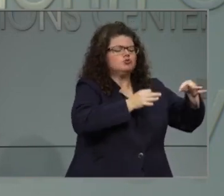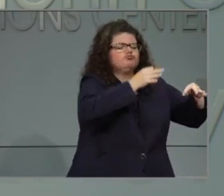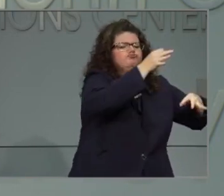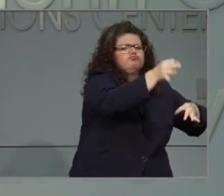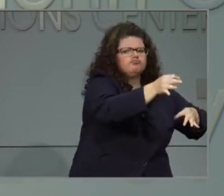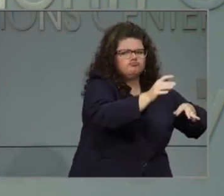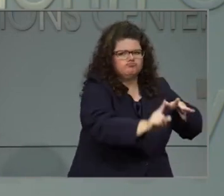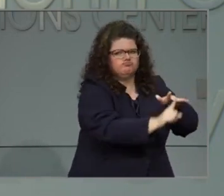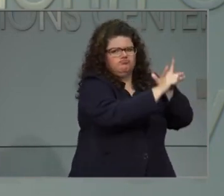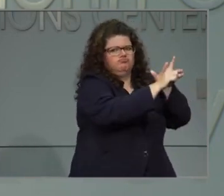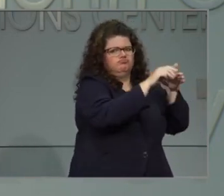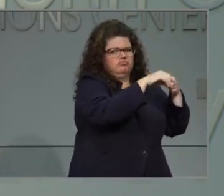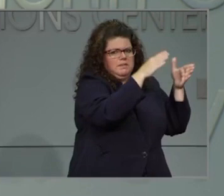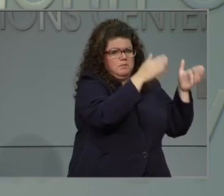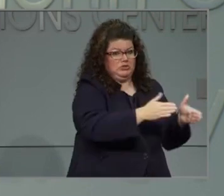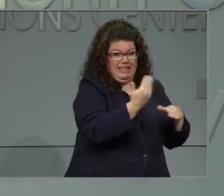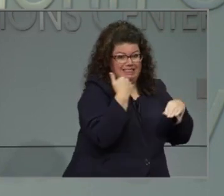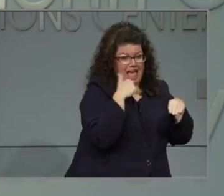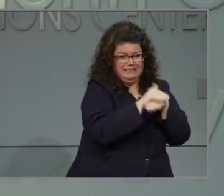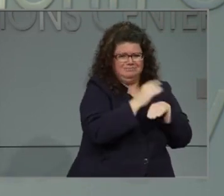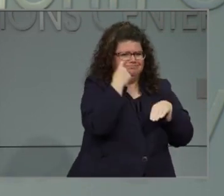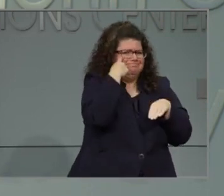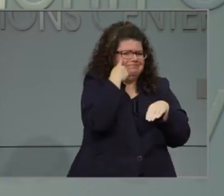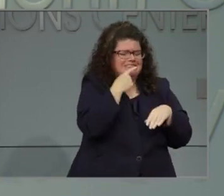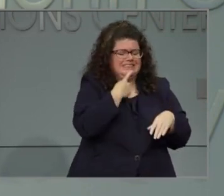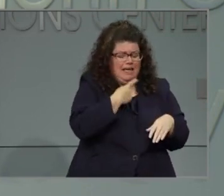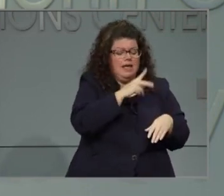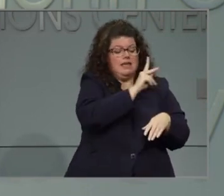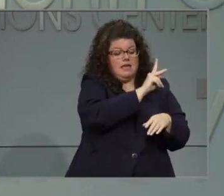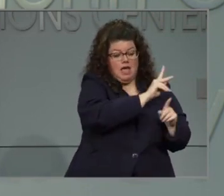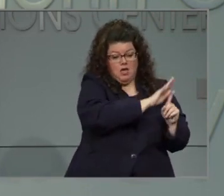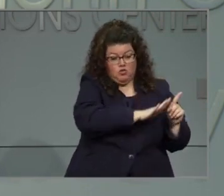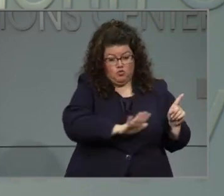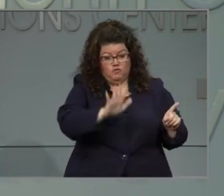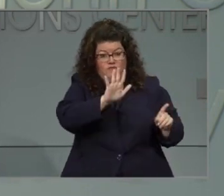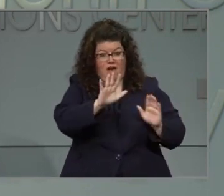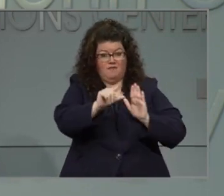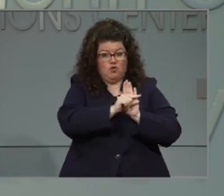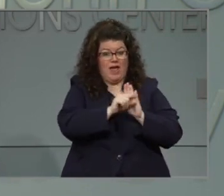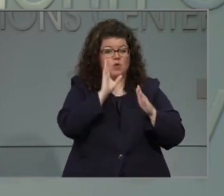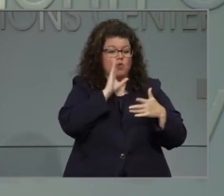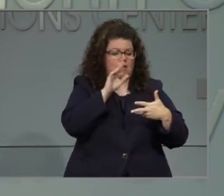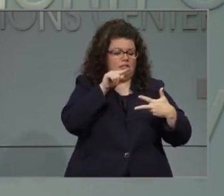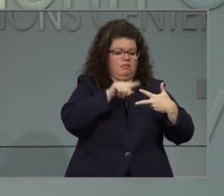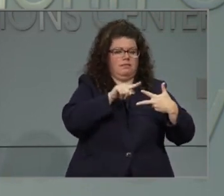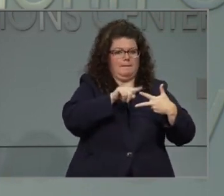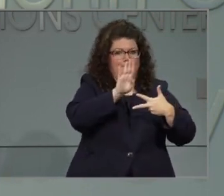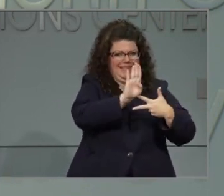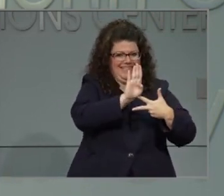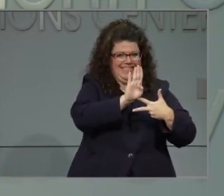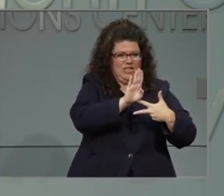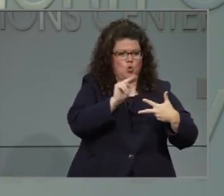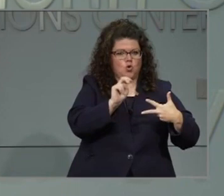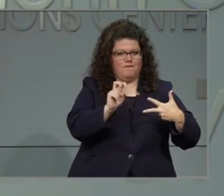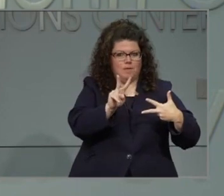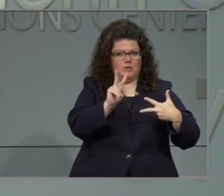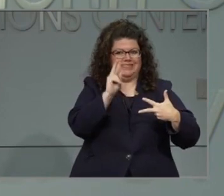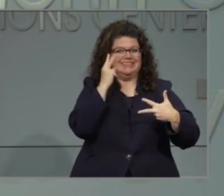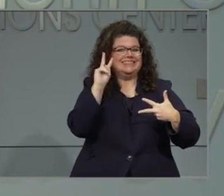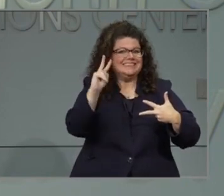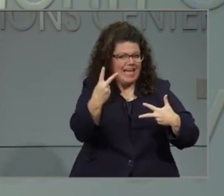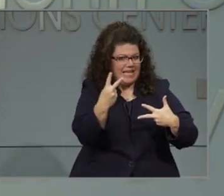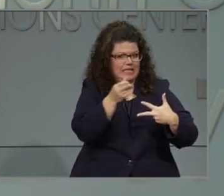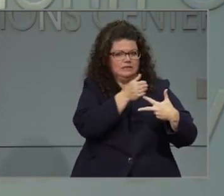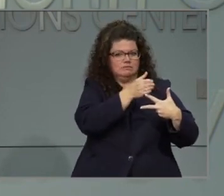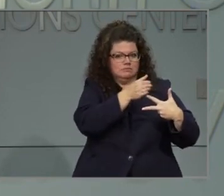CMS last night, they said that K through 5 will be returning to Plan B on November 2nd. This came despite